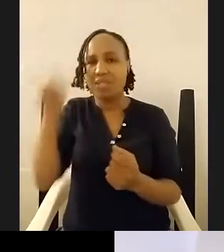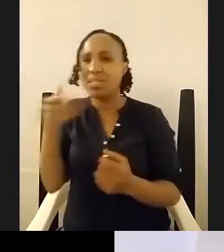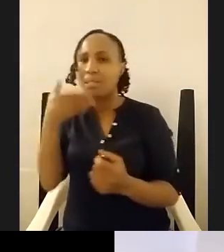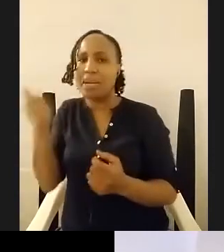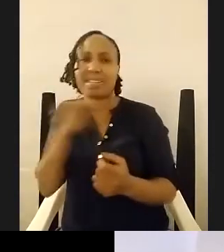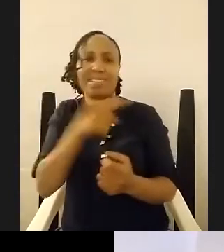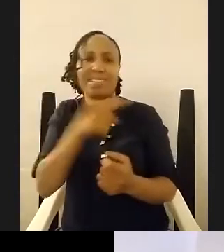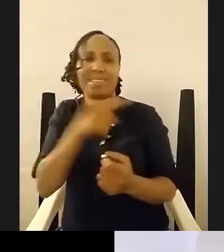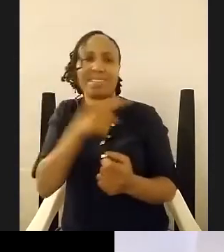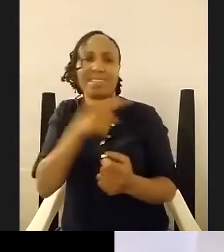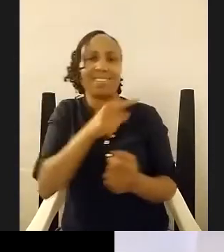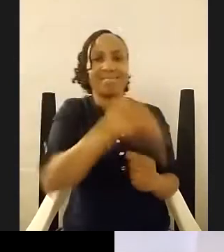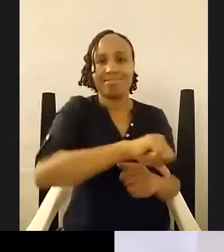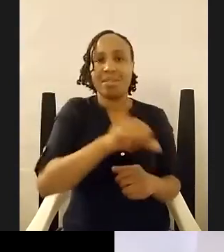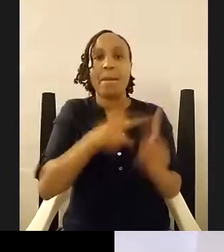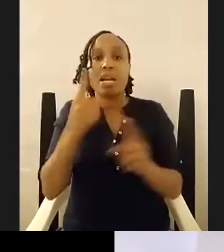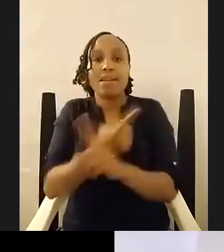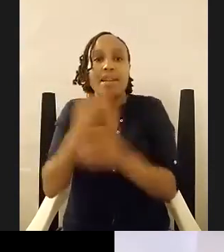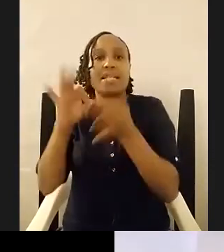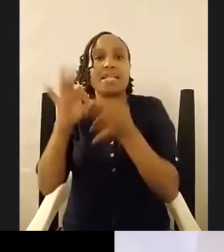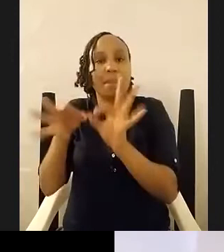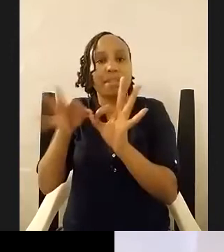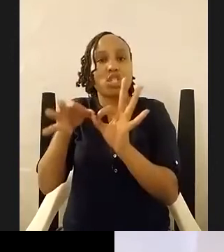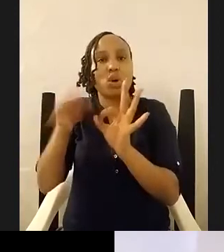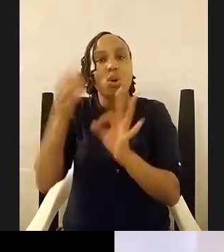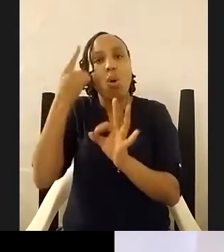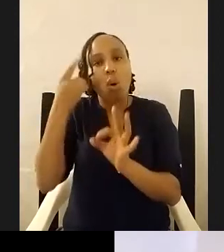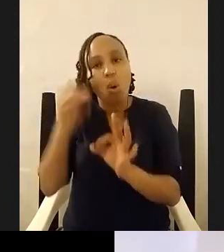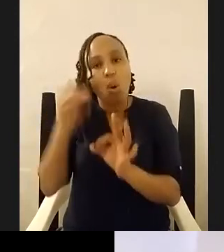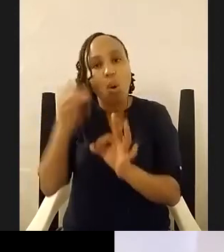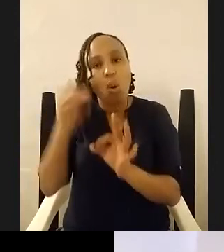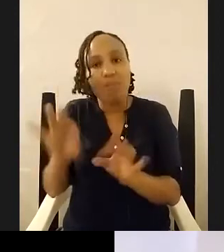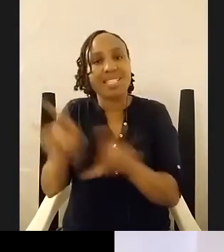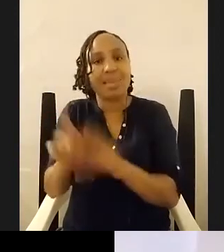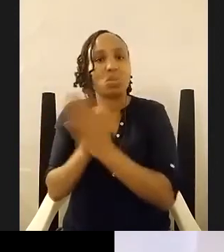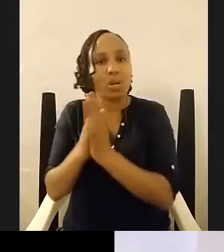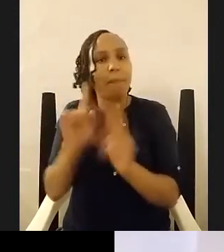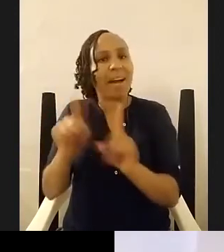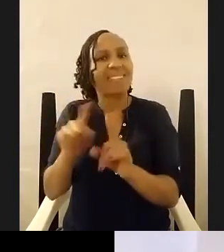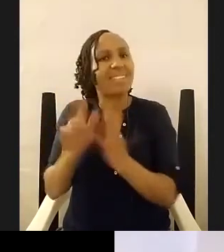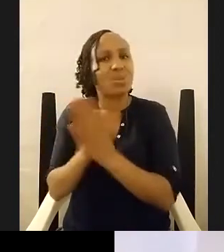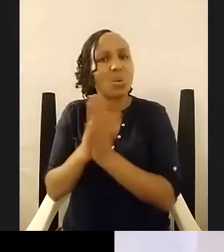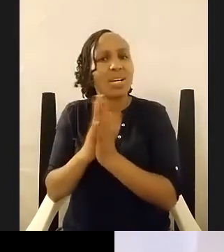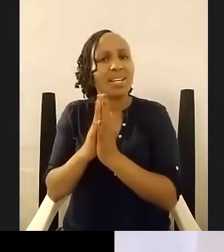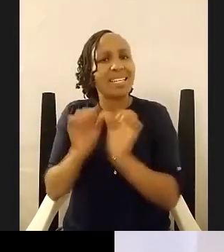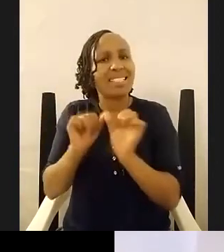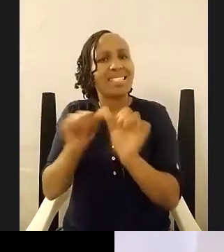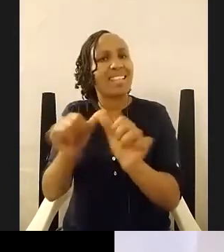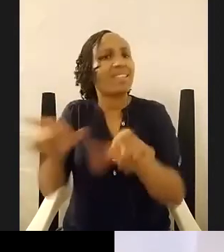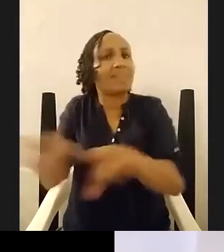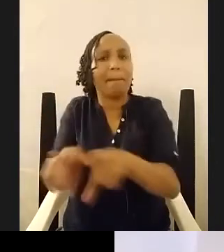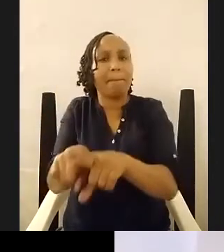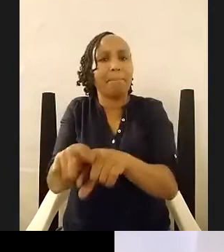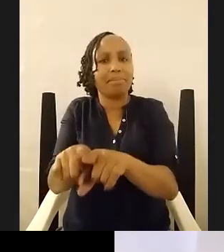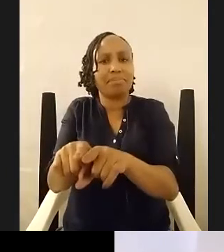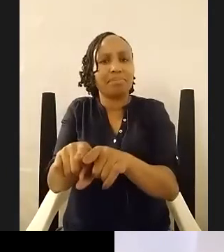of the same story but the story is strange because it still stays it's still the same um the word count might be a little bit thinner